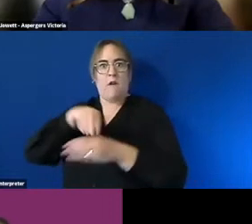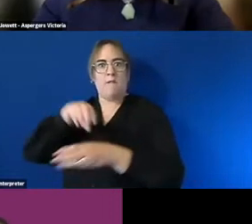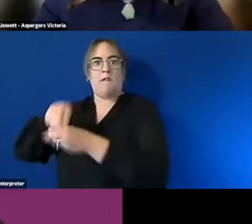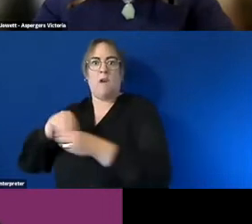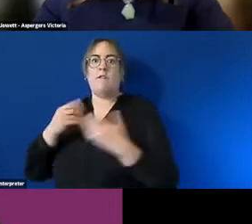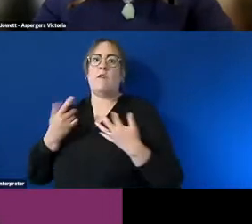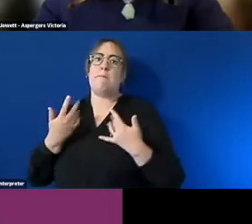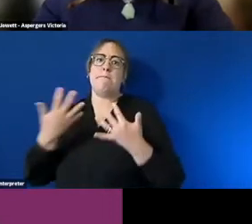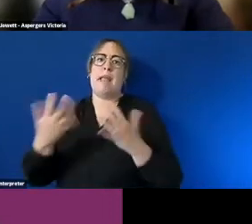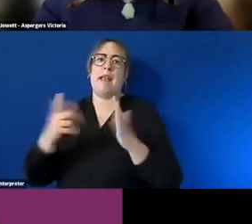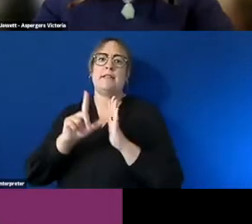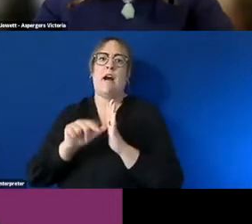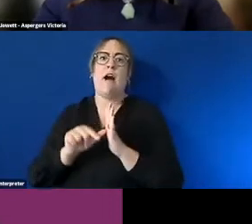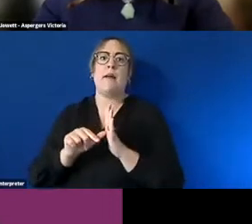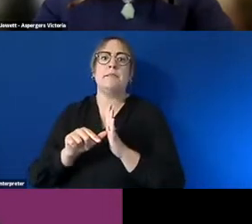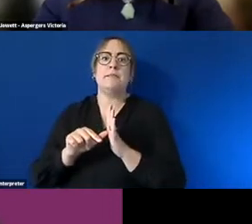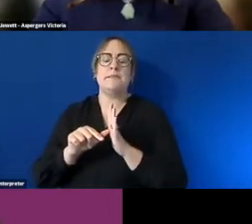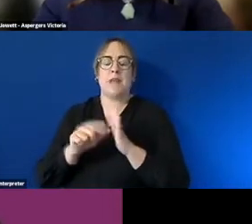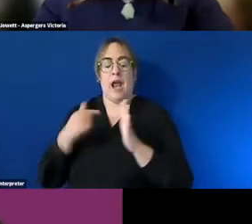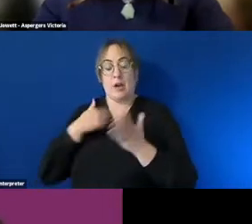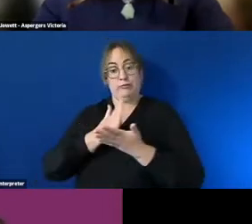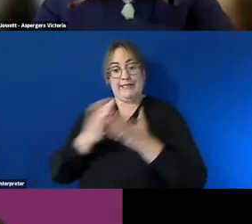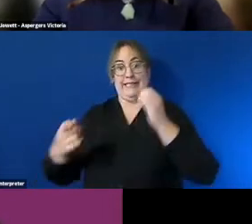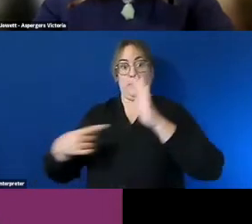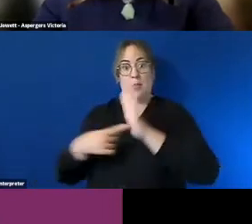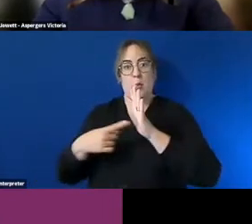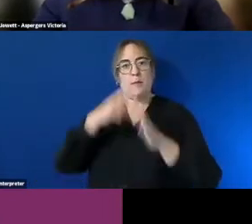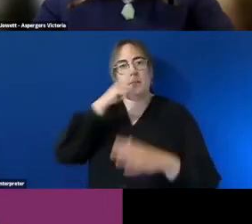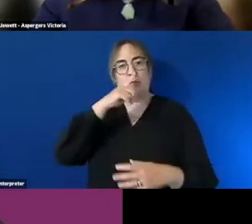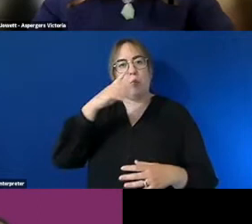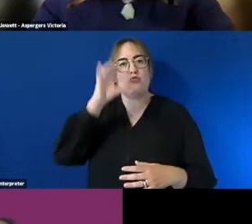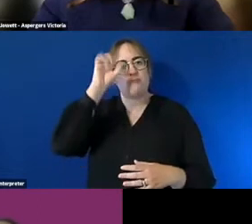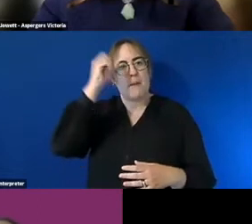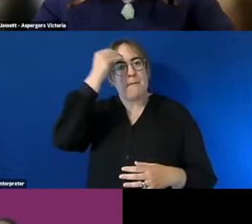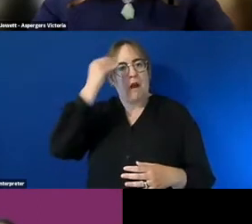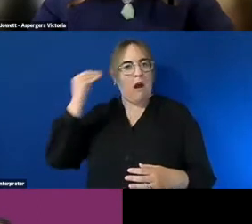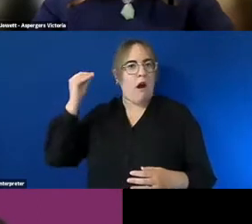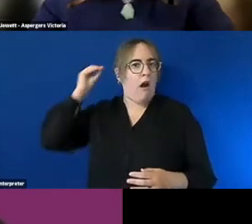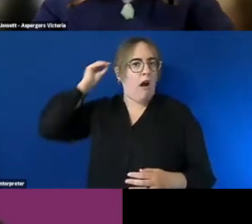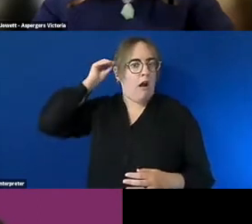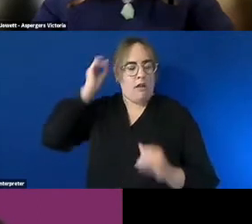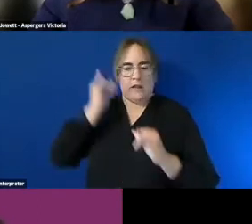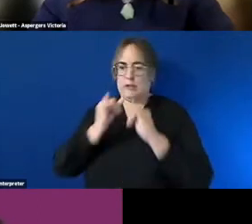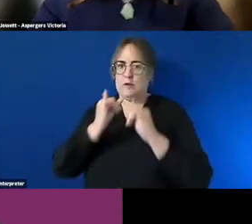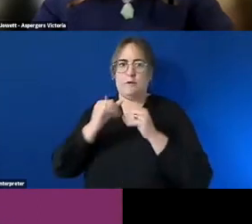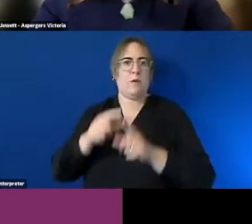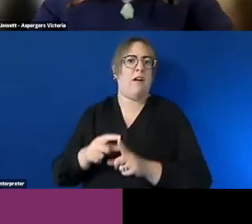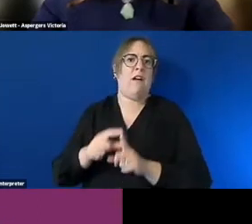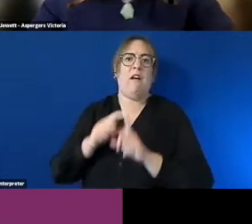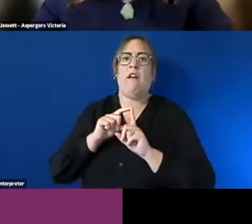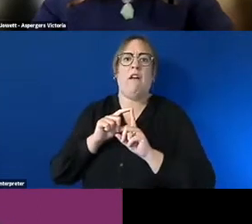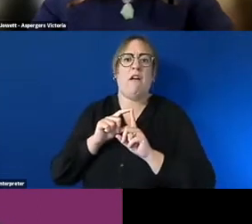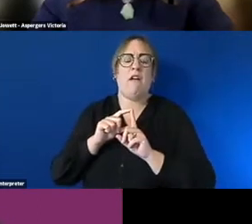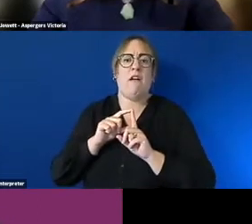i think it's really important that people bear that in mind um but also um just the the